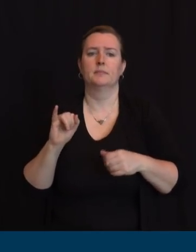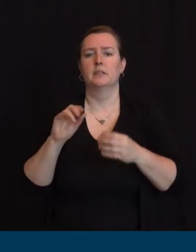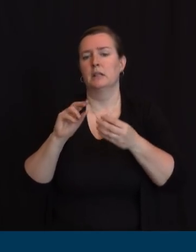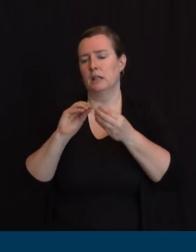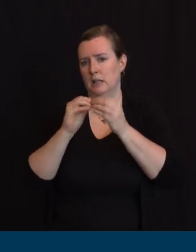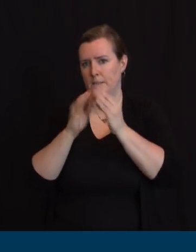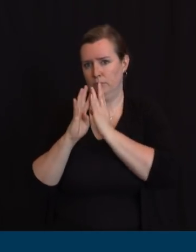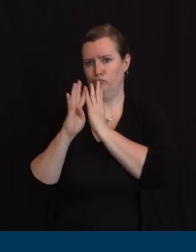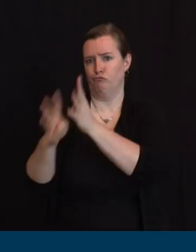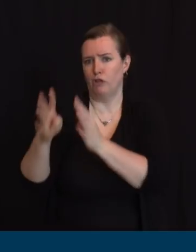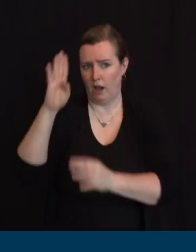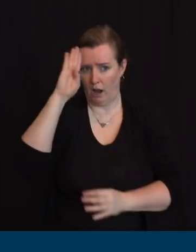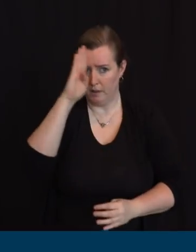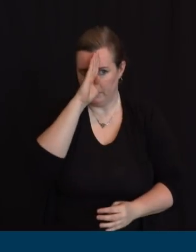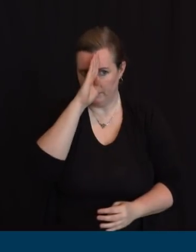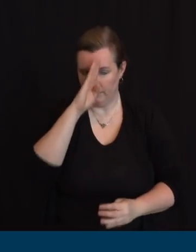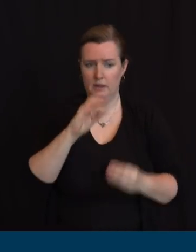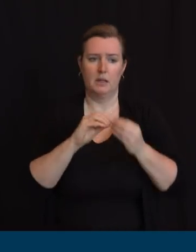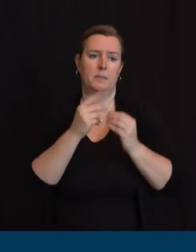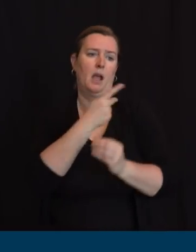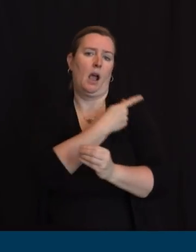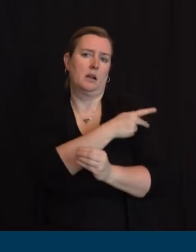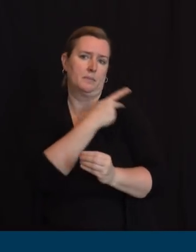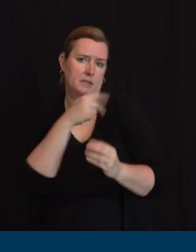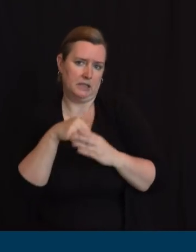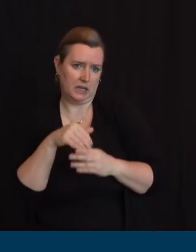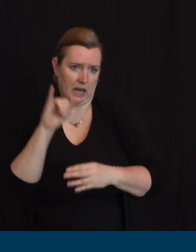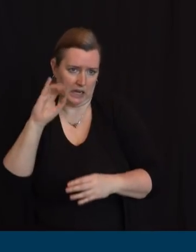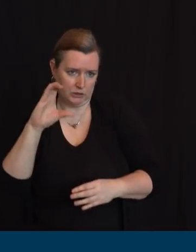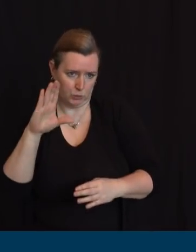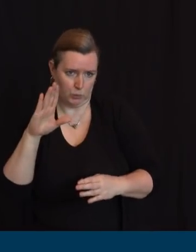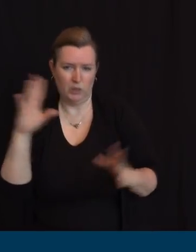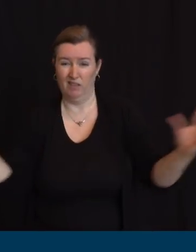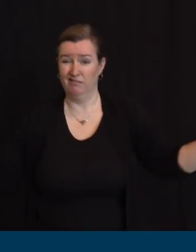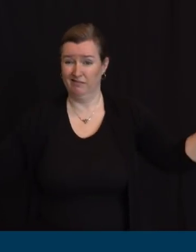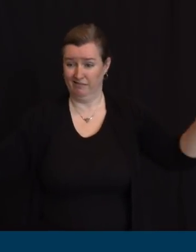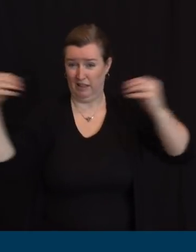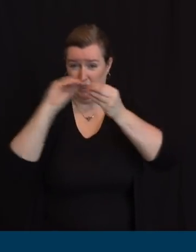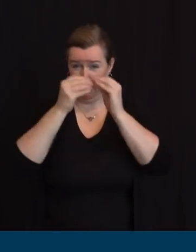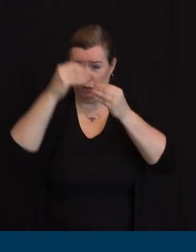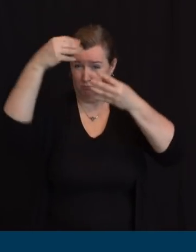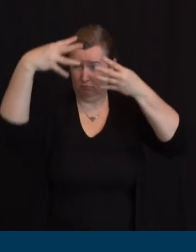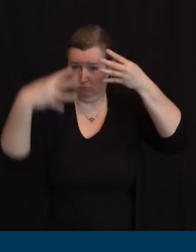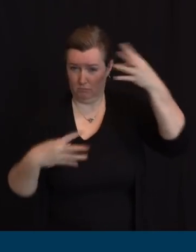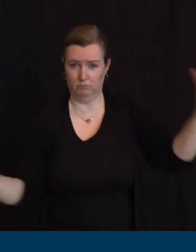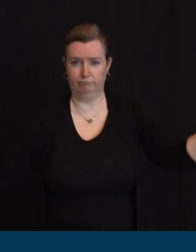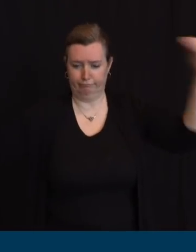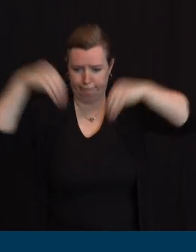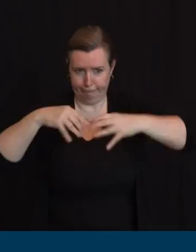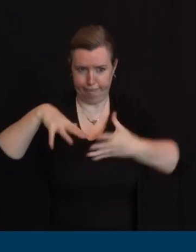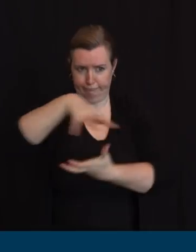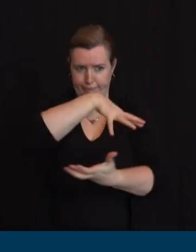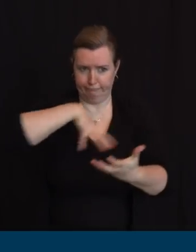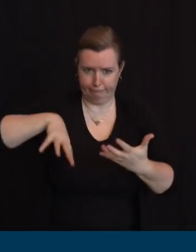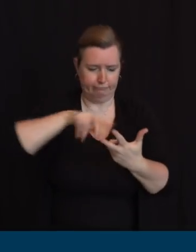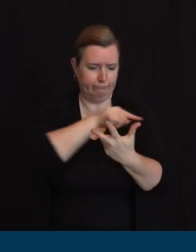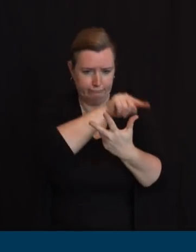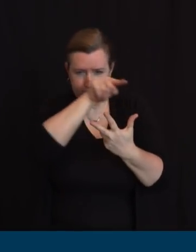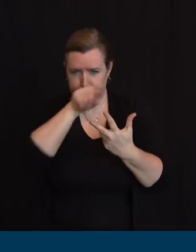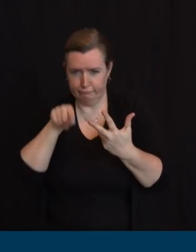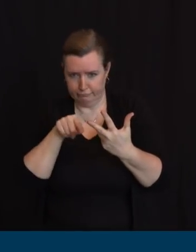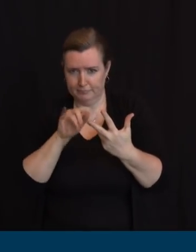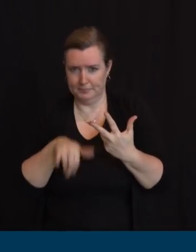algorithms are different for each one um all of the algorithm then predicts uh